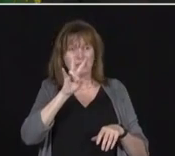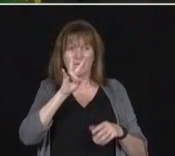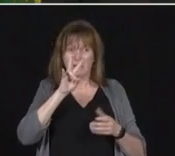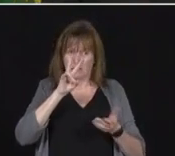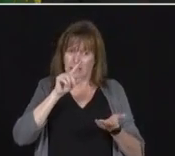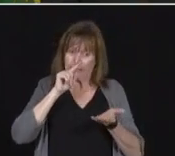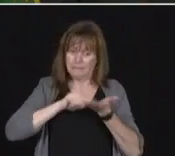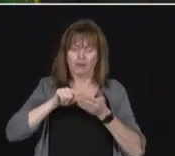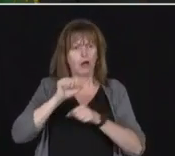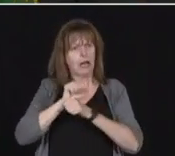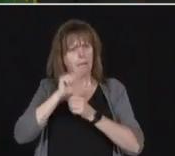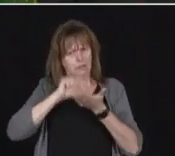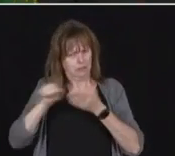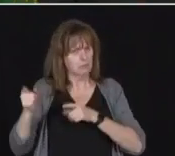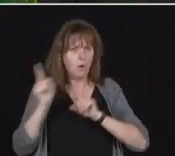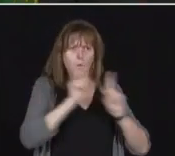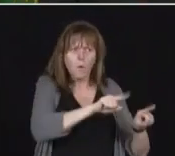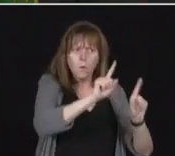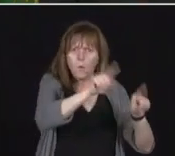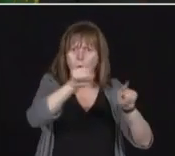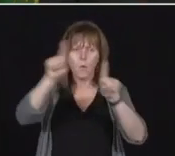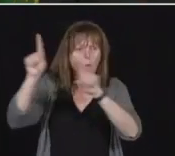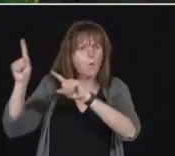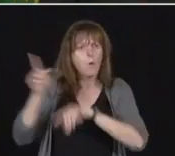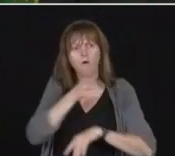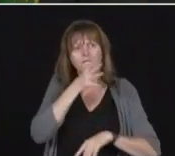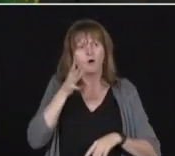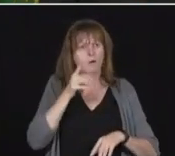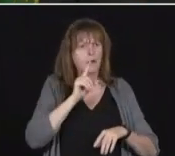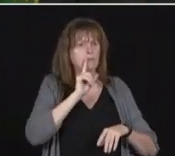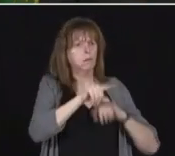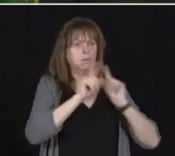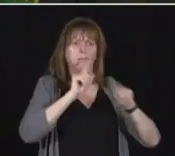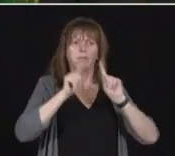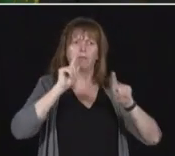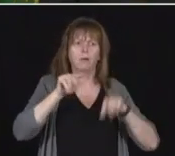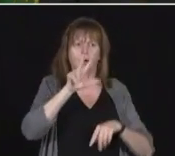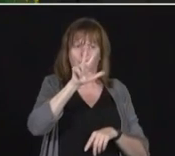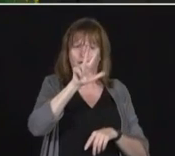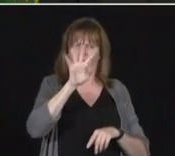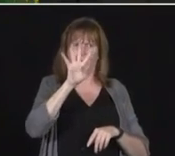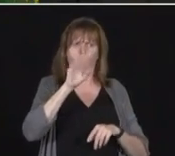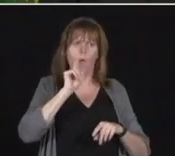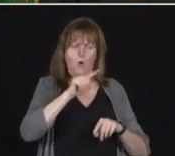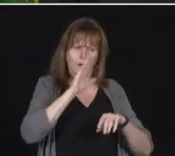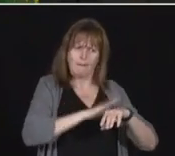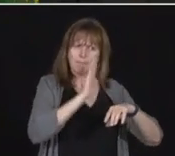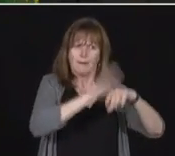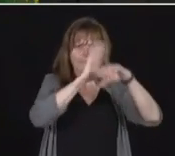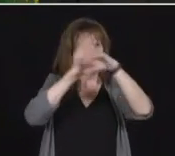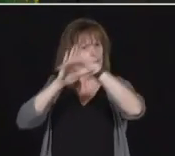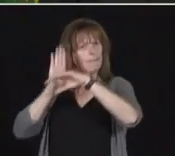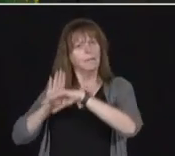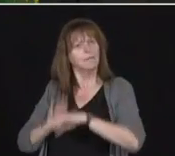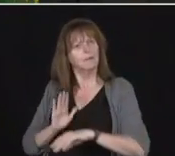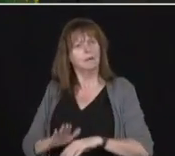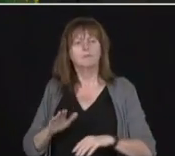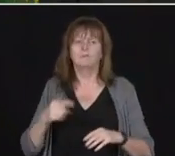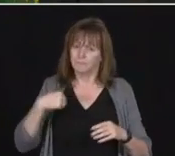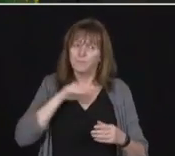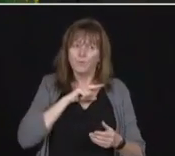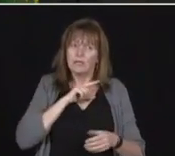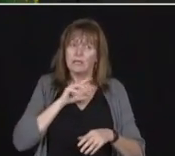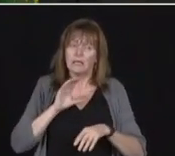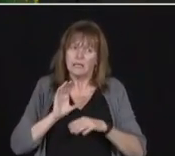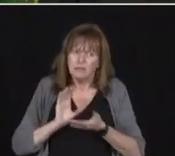farms to inspect it. We put 34 orders out. We also gave the farmers $2 million to protect their workers. And, you know, I love those